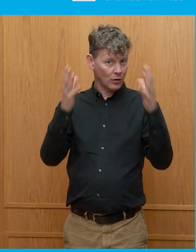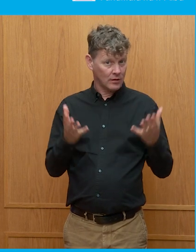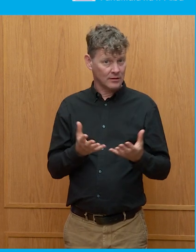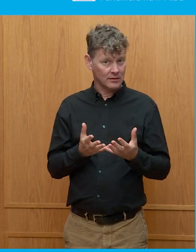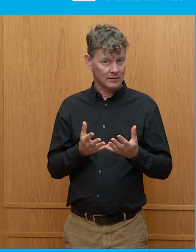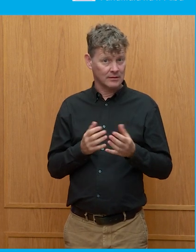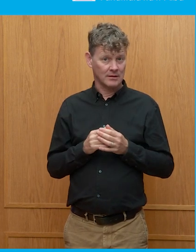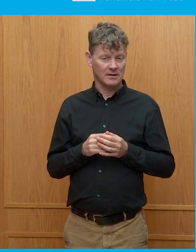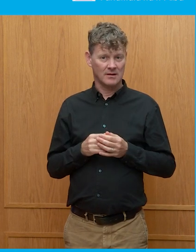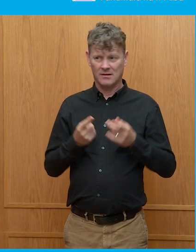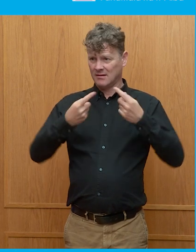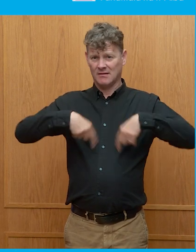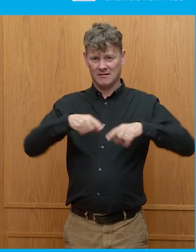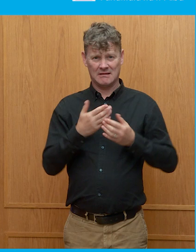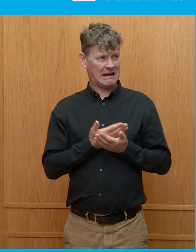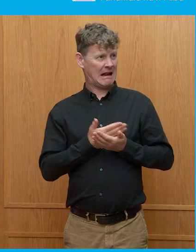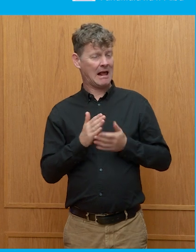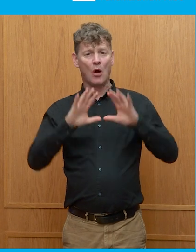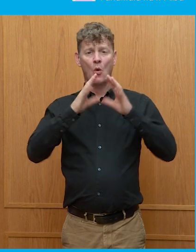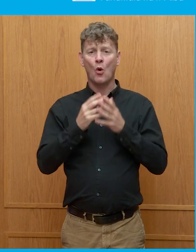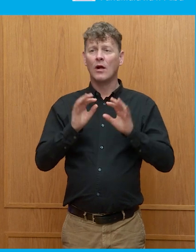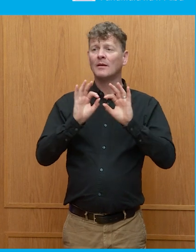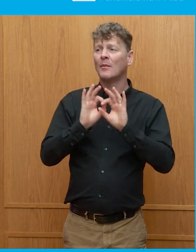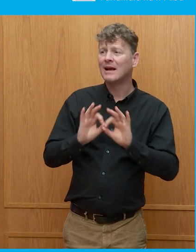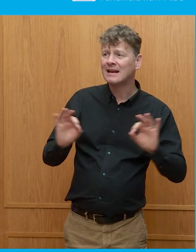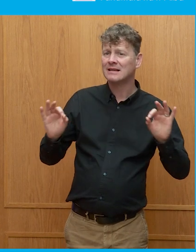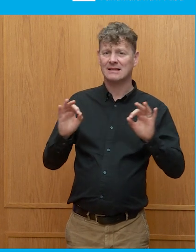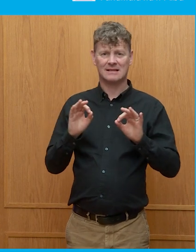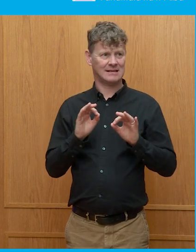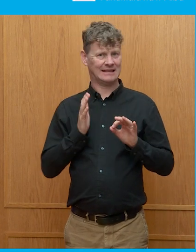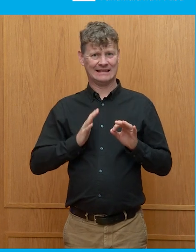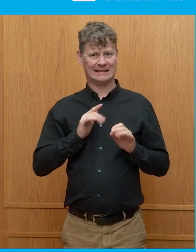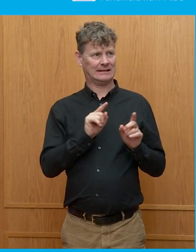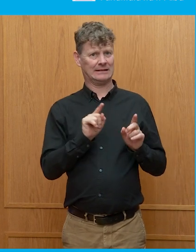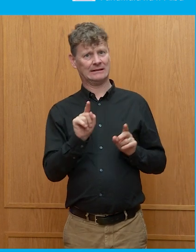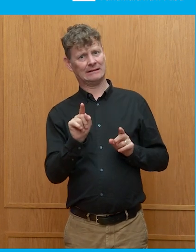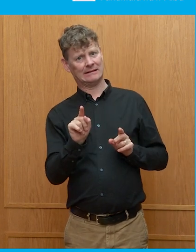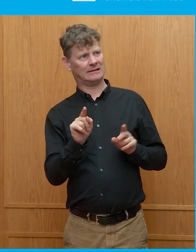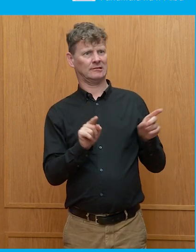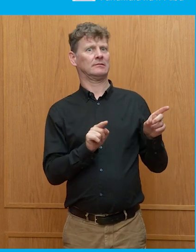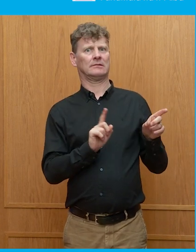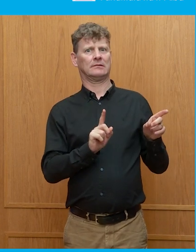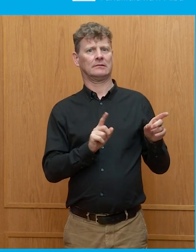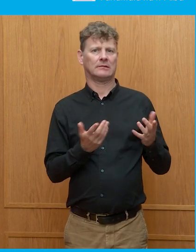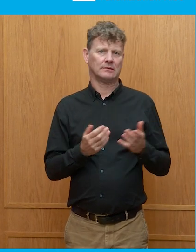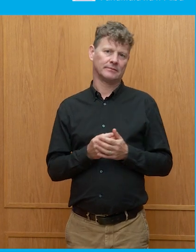clear, because, I mean, you know, world peace and this, that, the next thing depends on it. But what do you think the